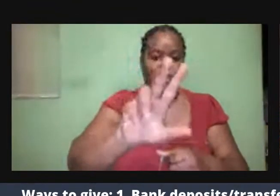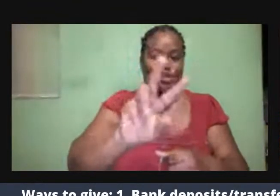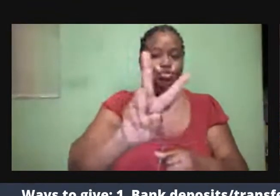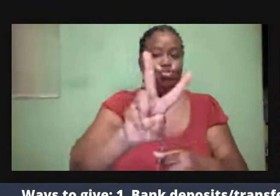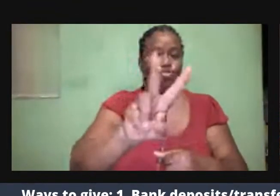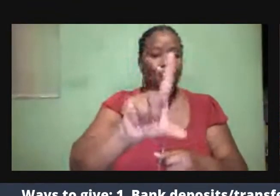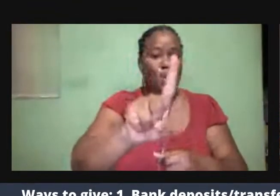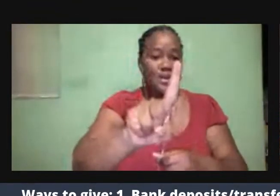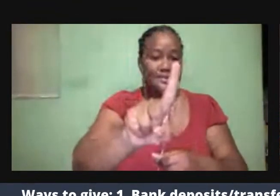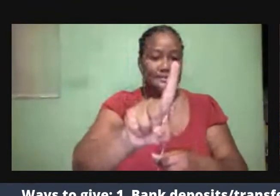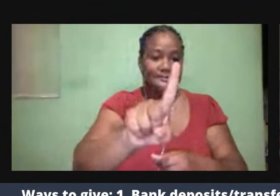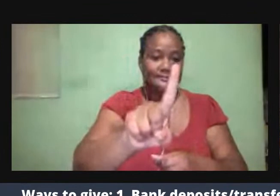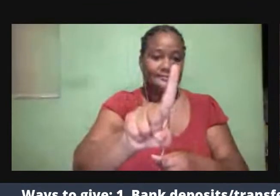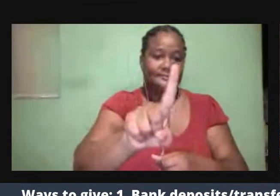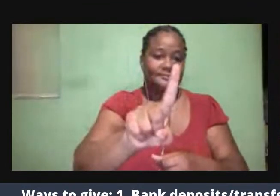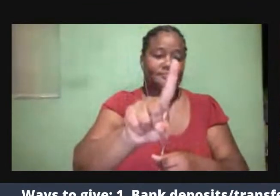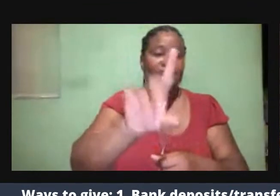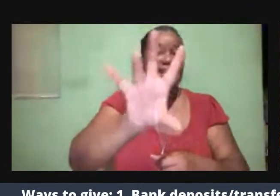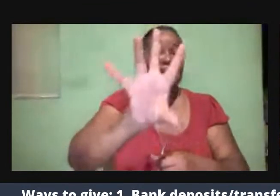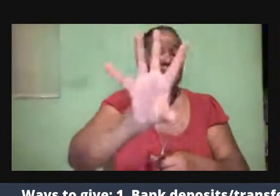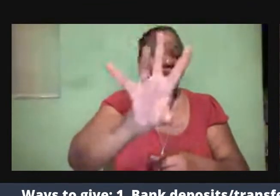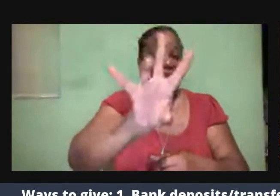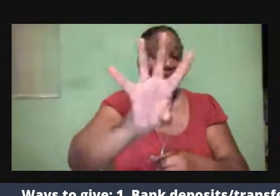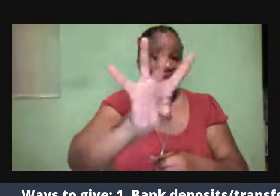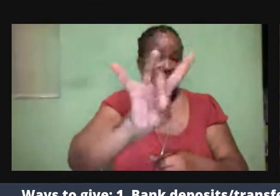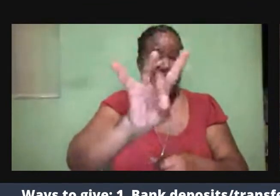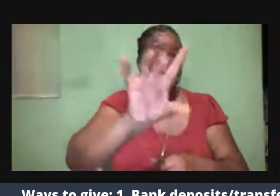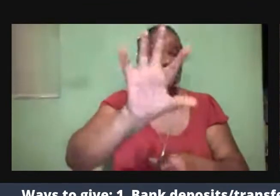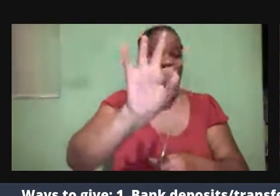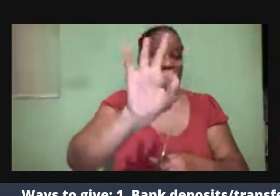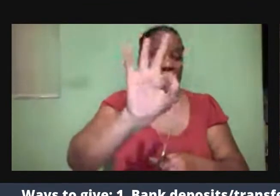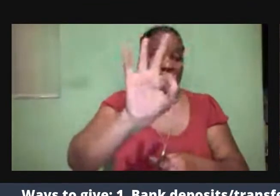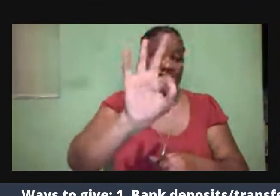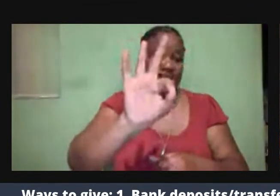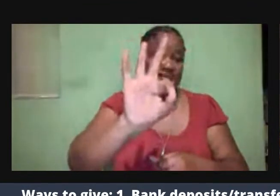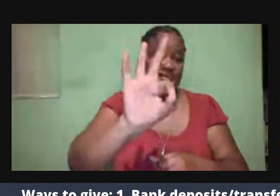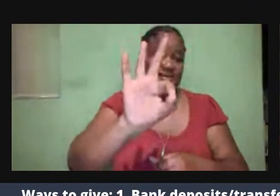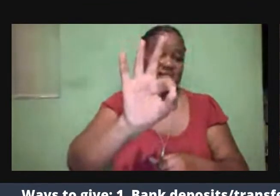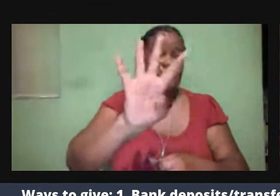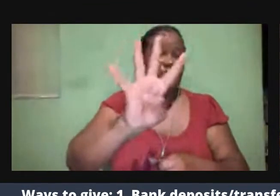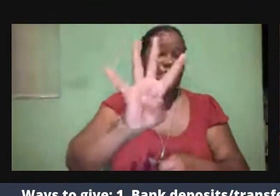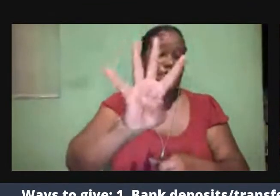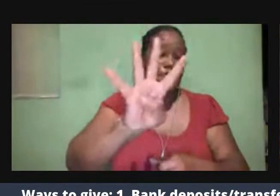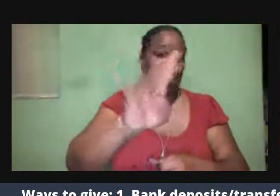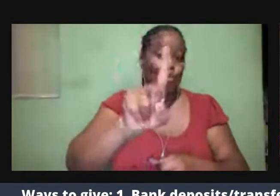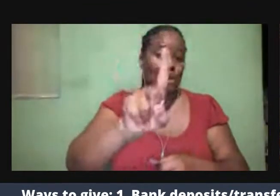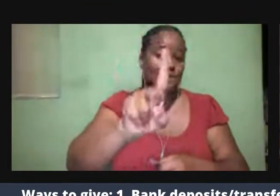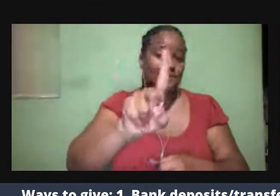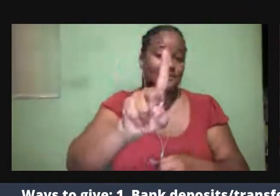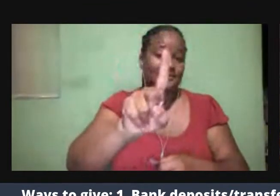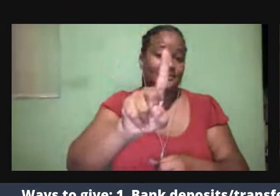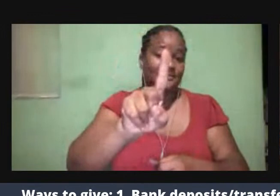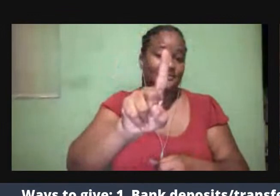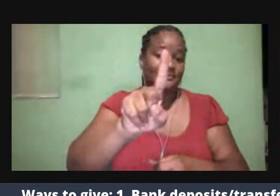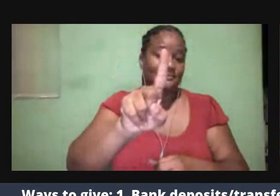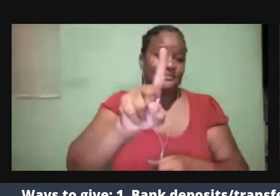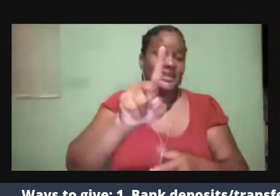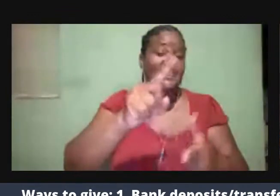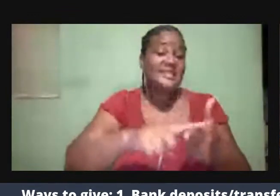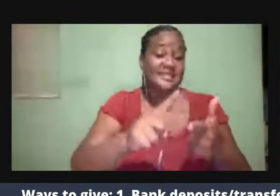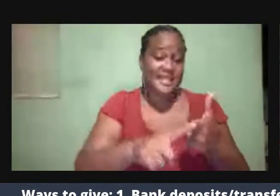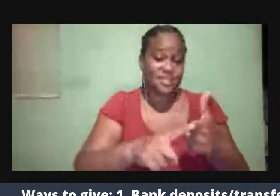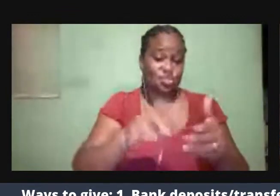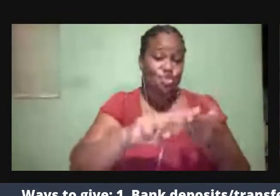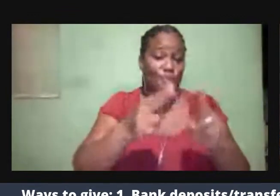-8941. The next number